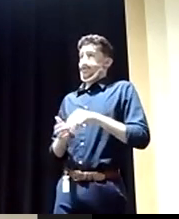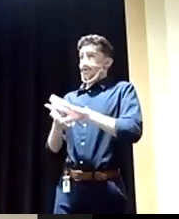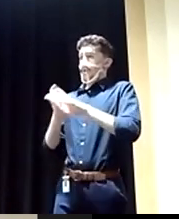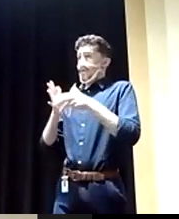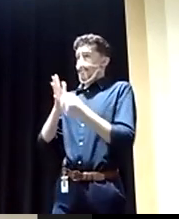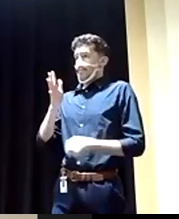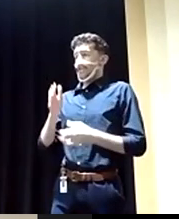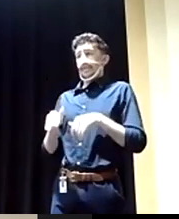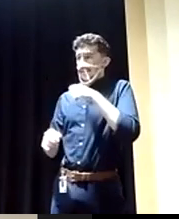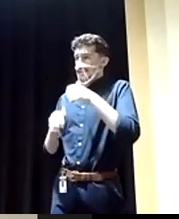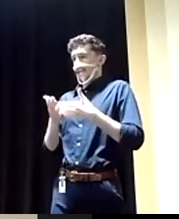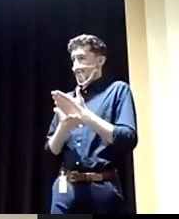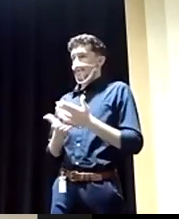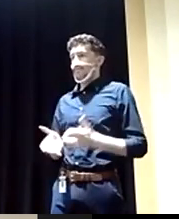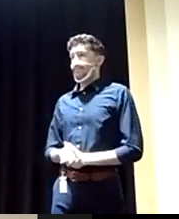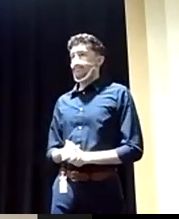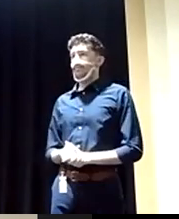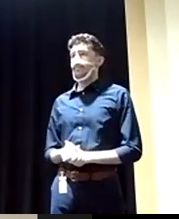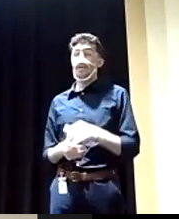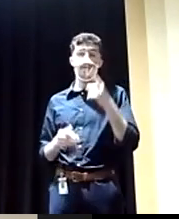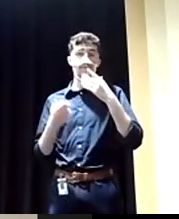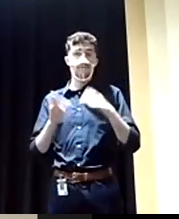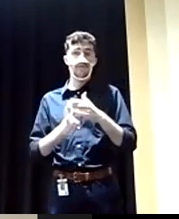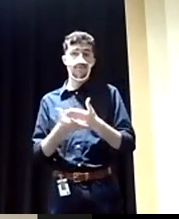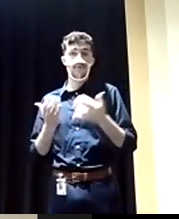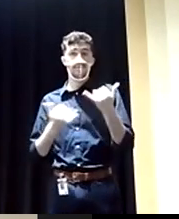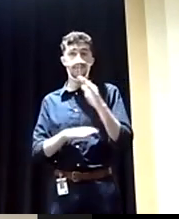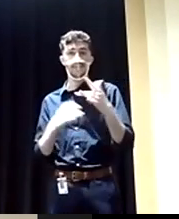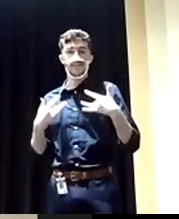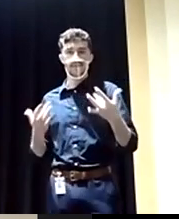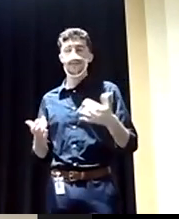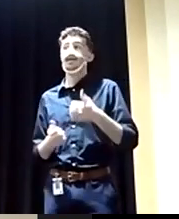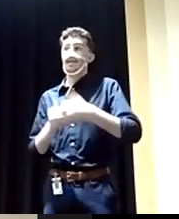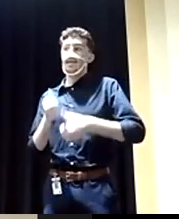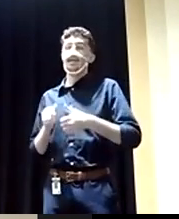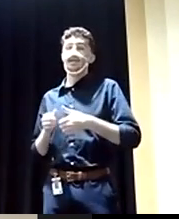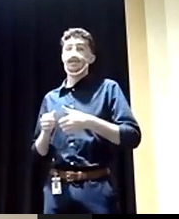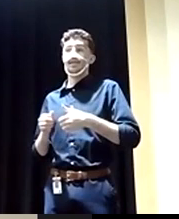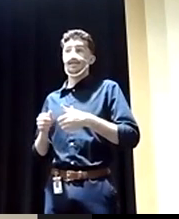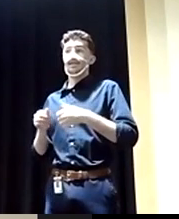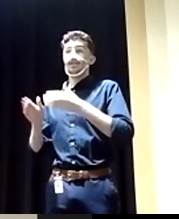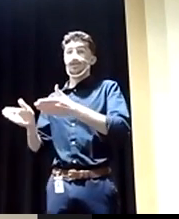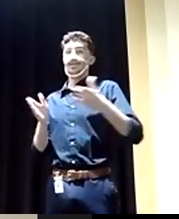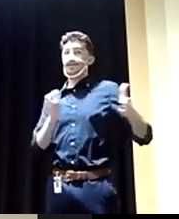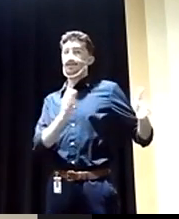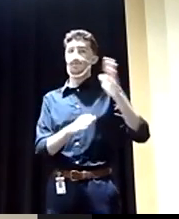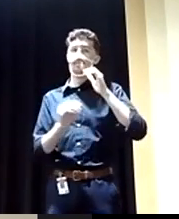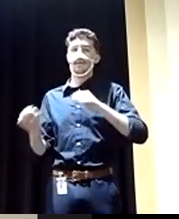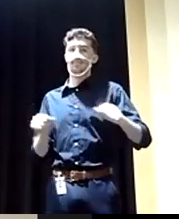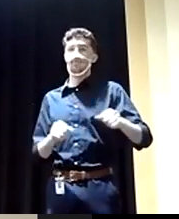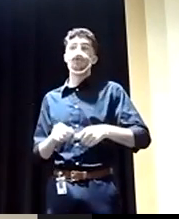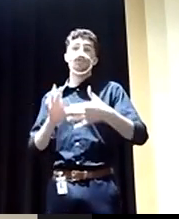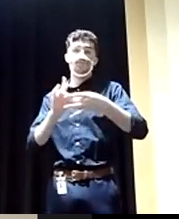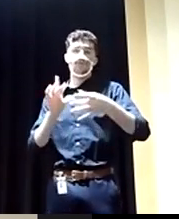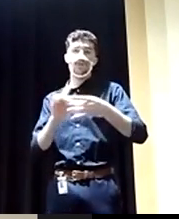well too. Thank you. For the closing part of tonight's event, candidates will now have the opportunity to share a two minute,